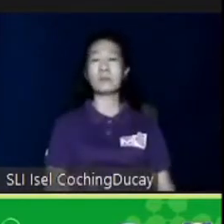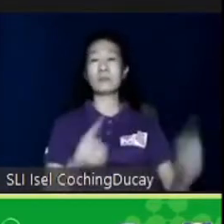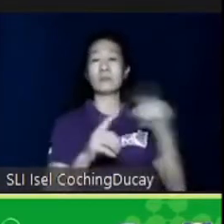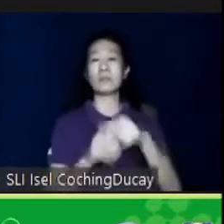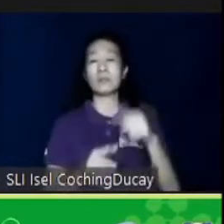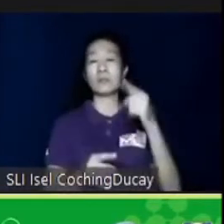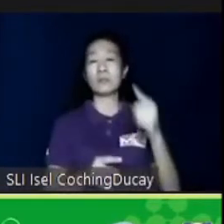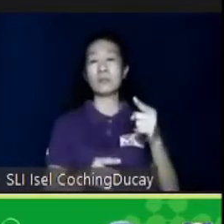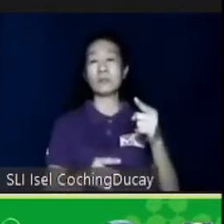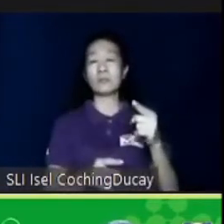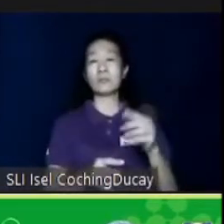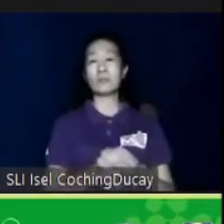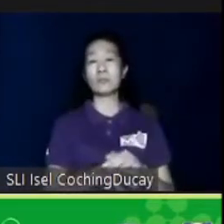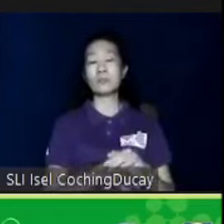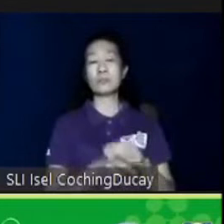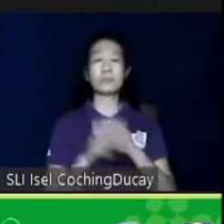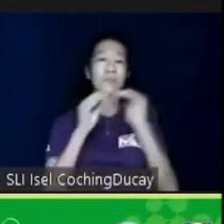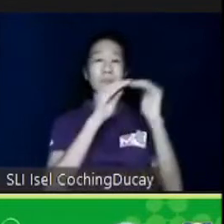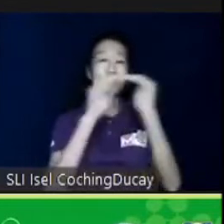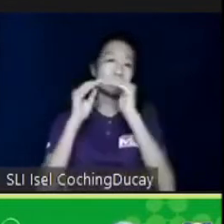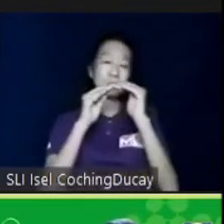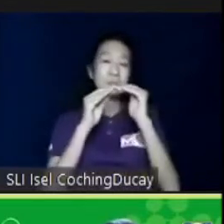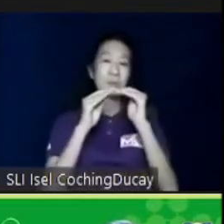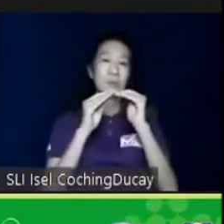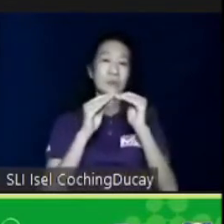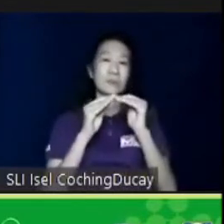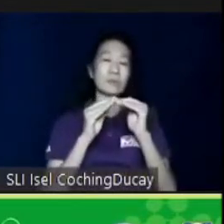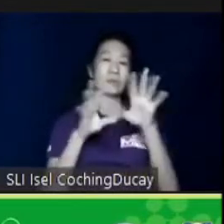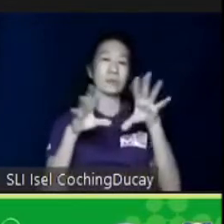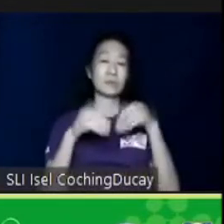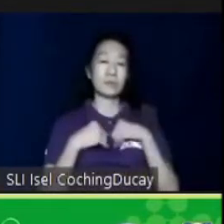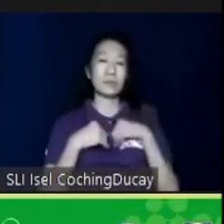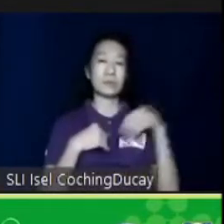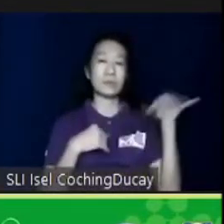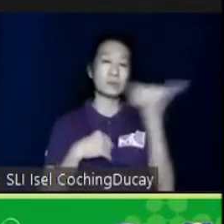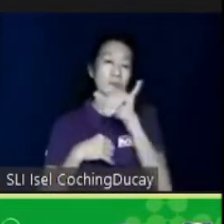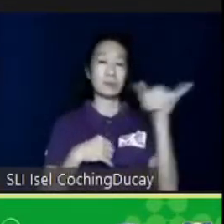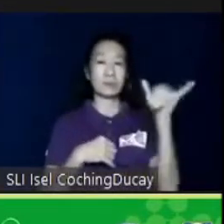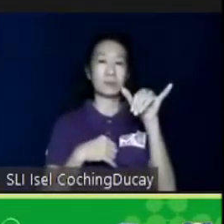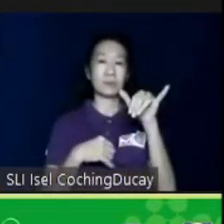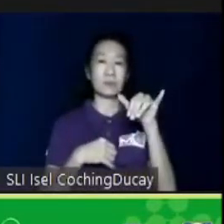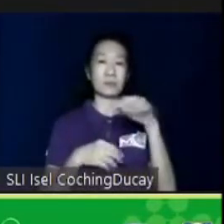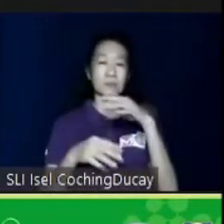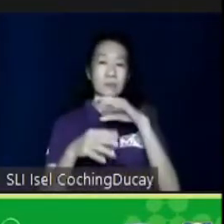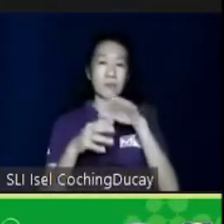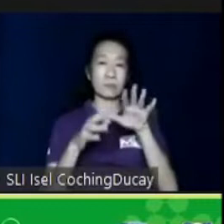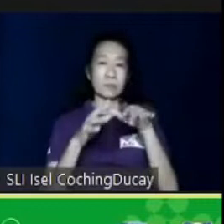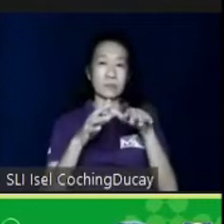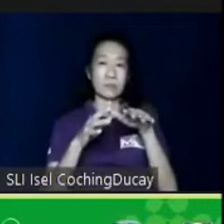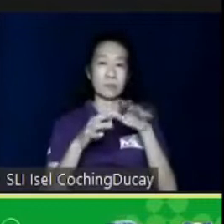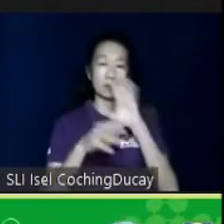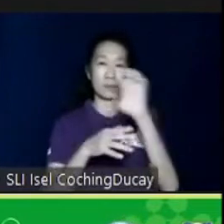treat everyone equally, everyone gets exactly the same thing. Those with disabilities will end up